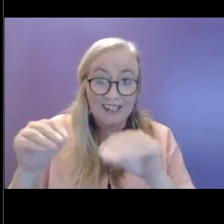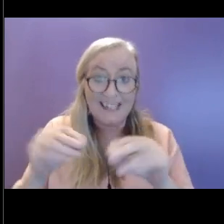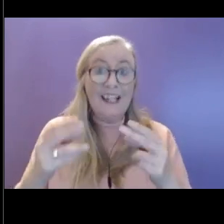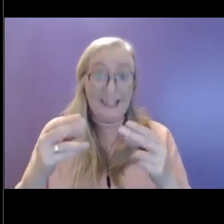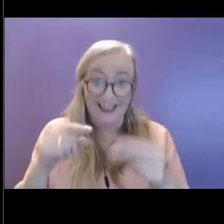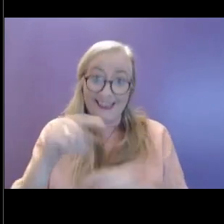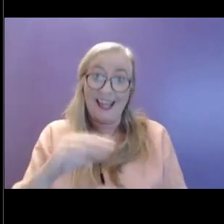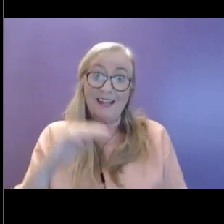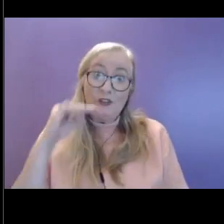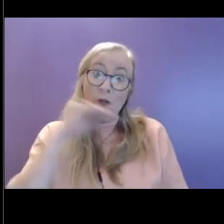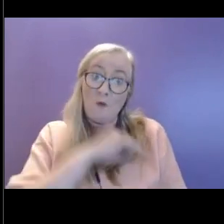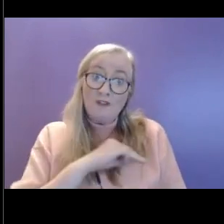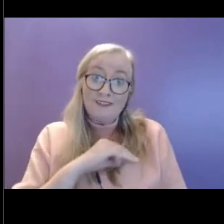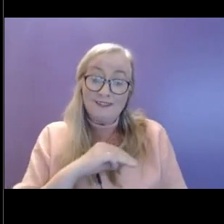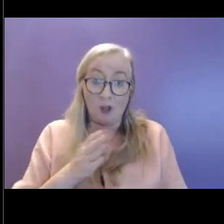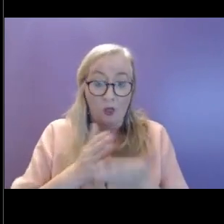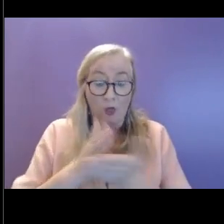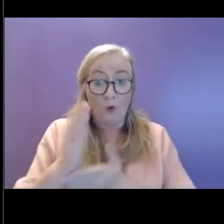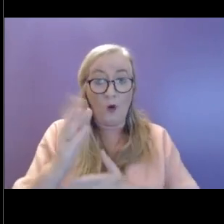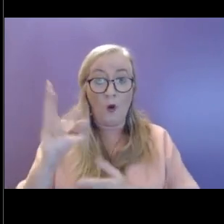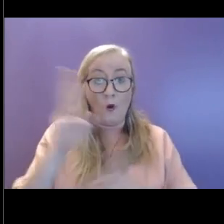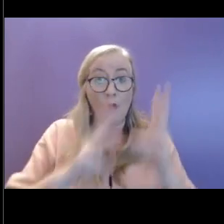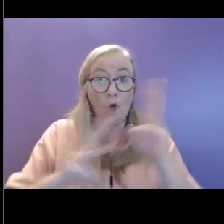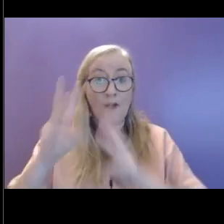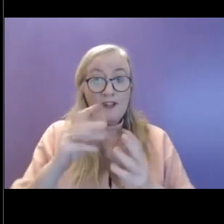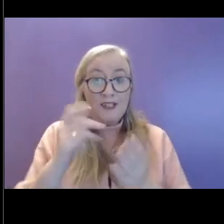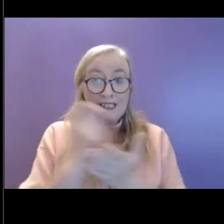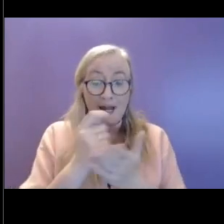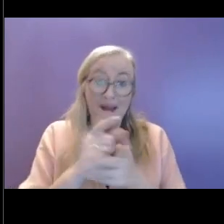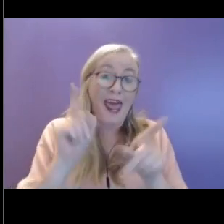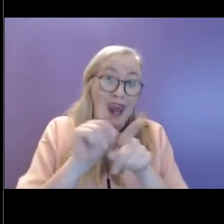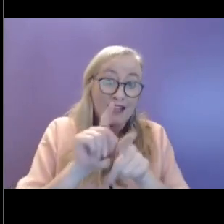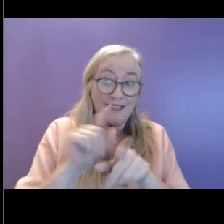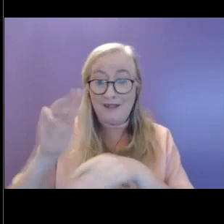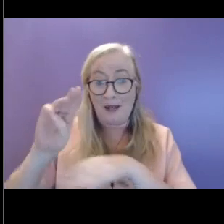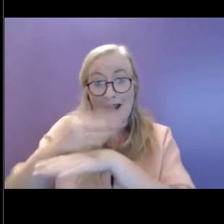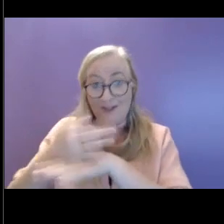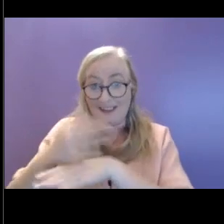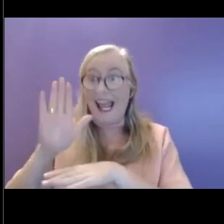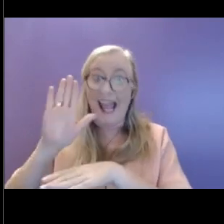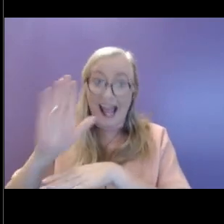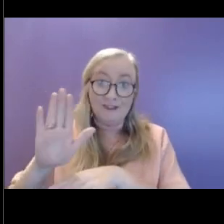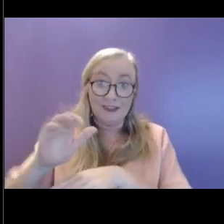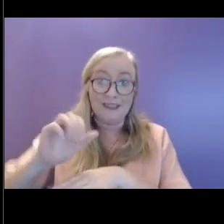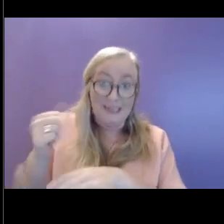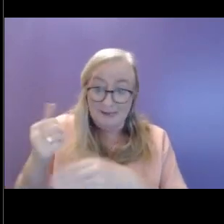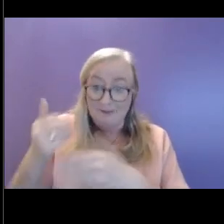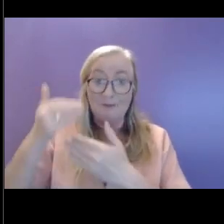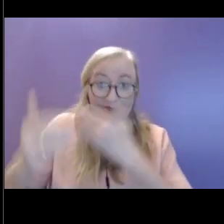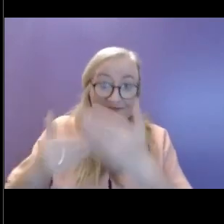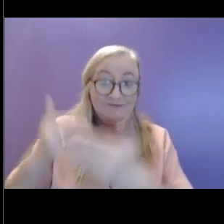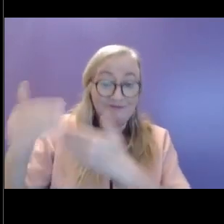important as well throughout winter. Do we have to keep going as parents and as people for others, too?